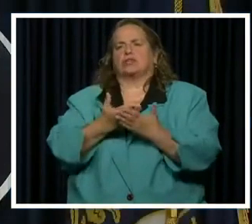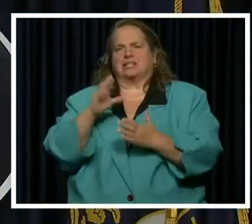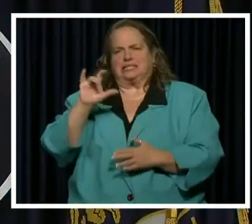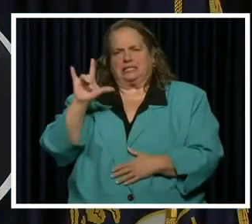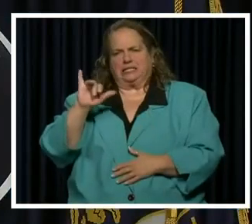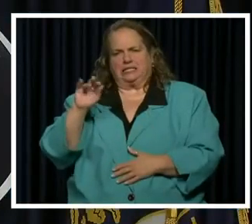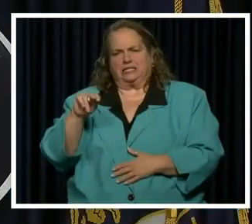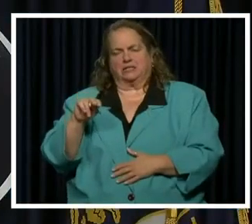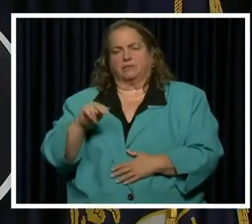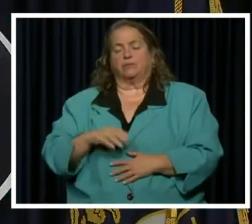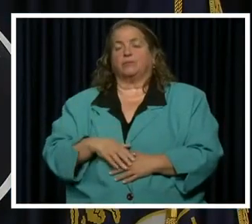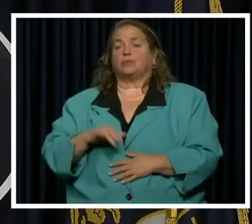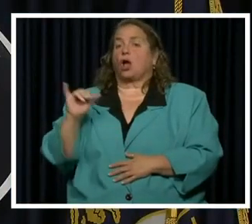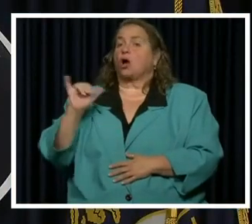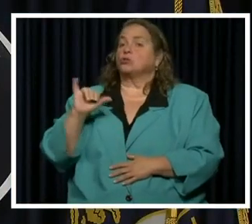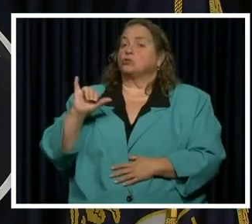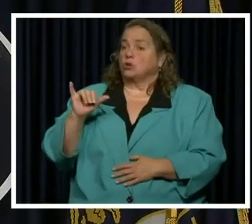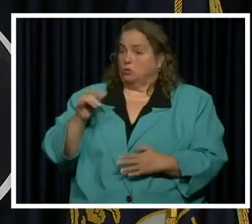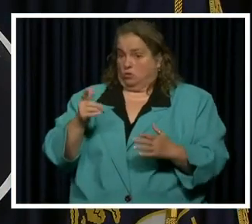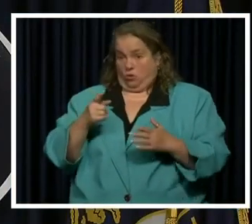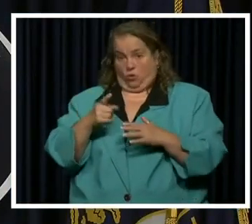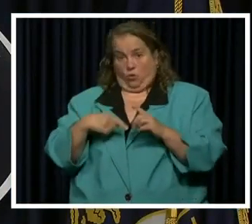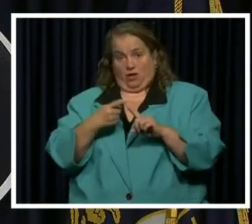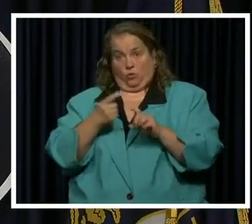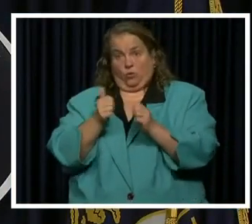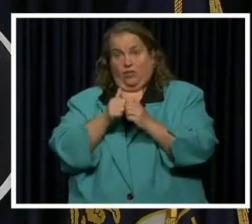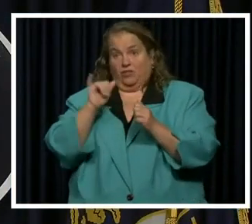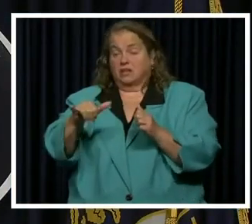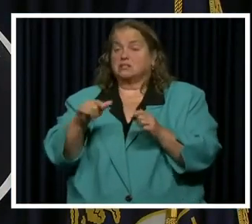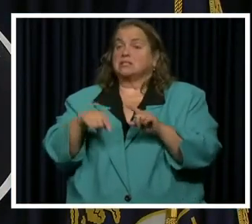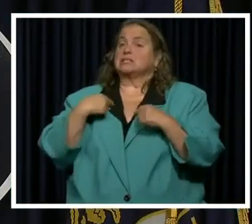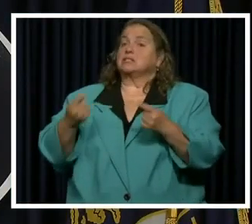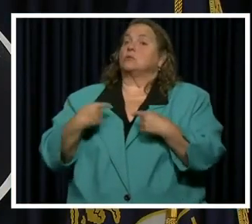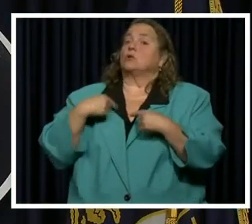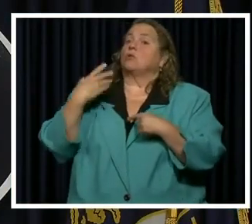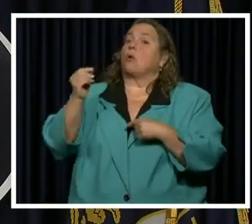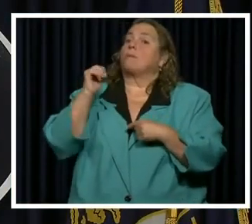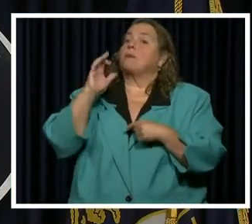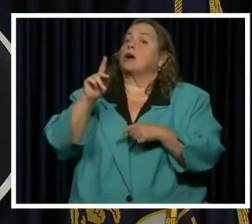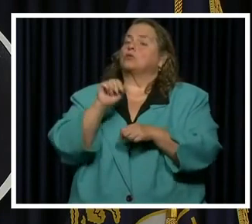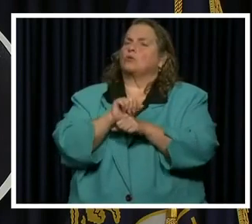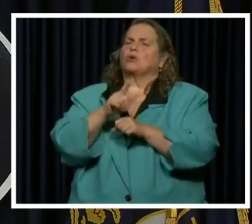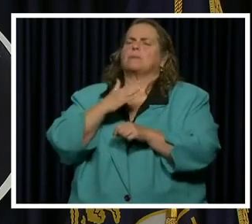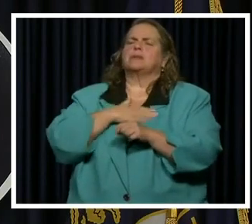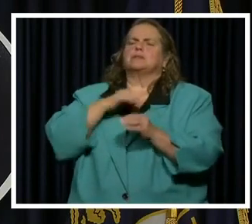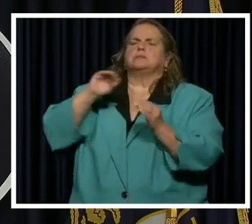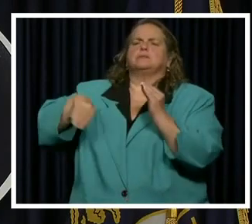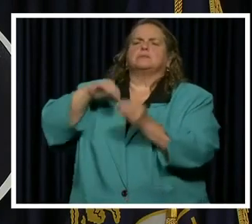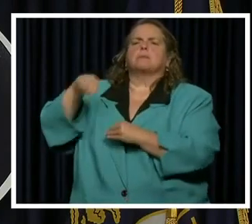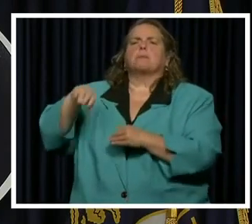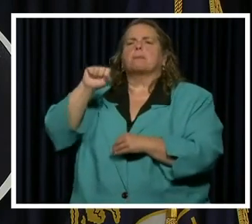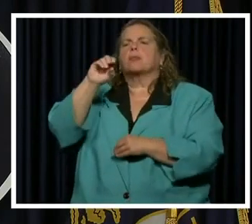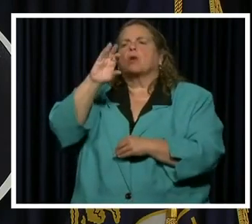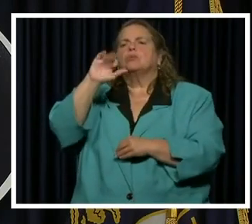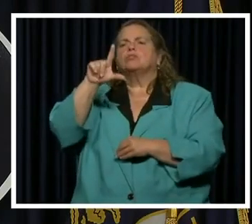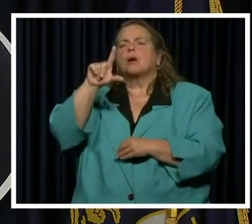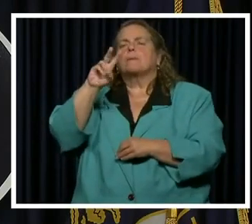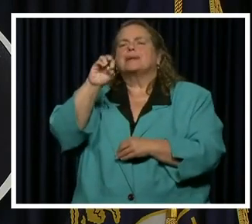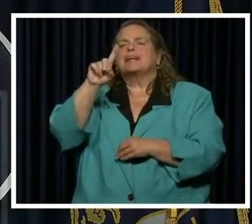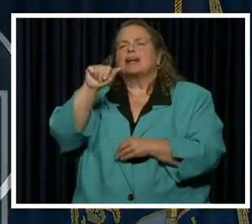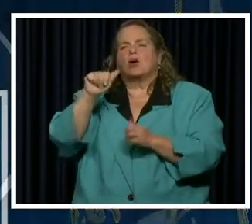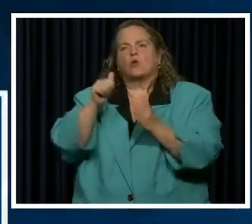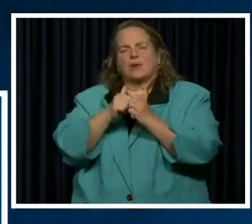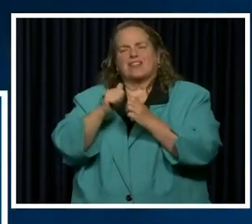is for people, especially after we are going back to work, trying to be healthy at work to fill up social media with the types of